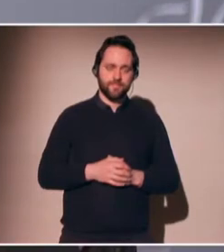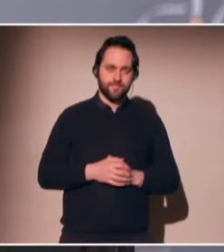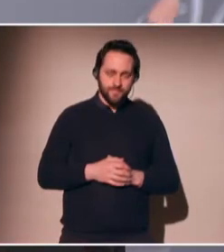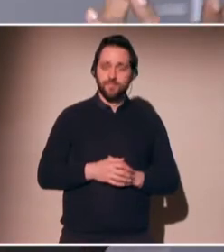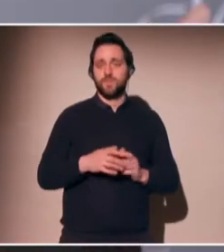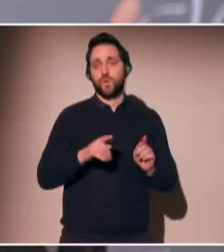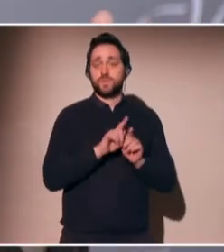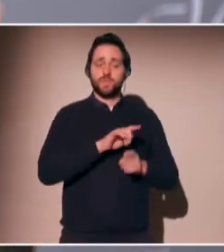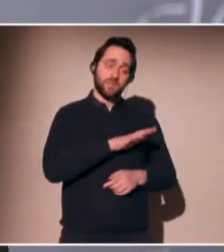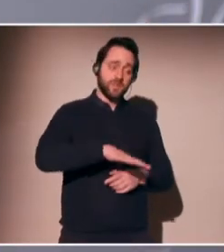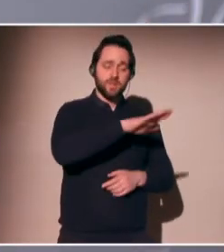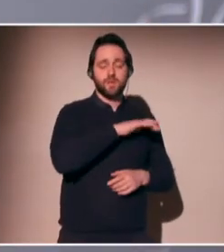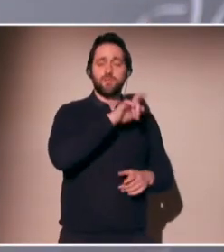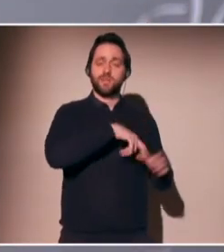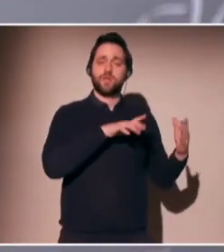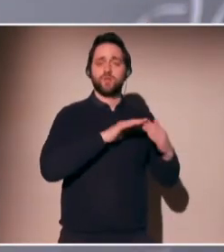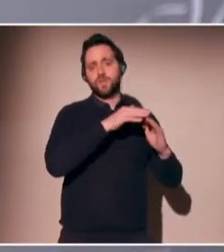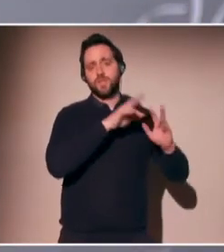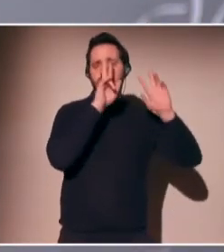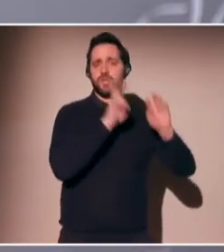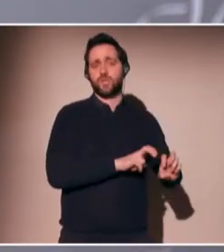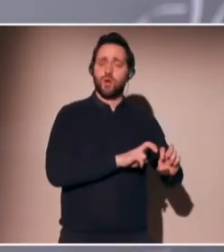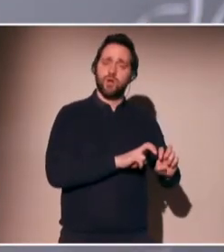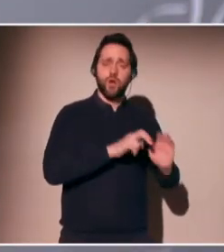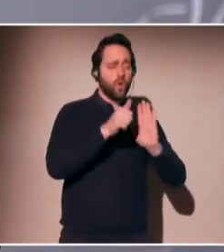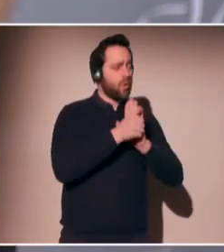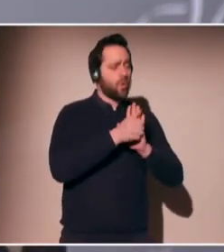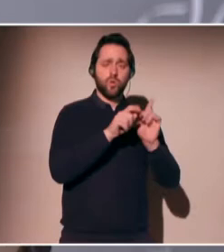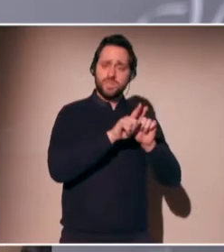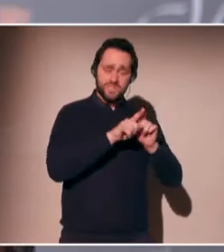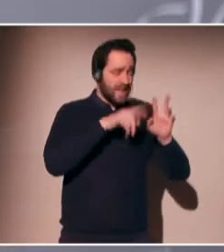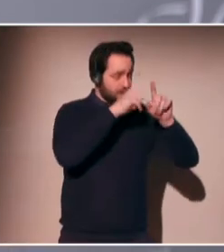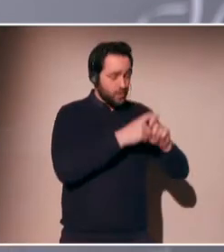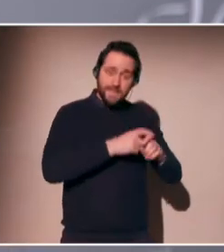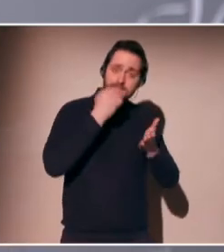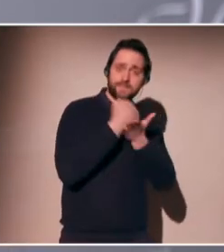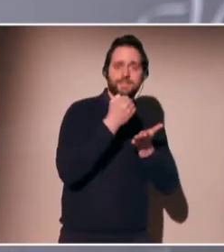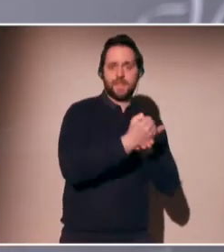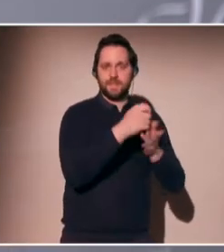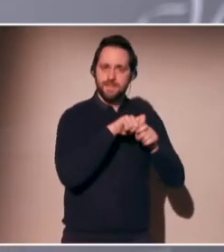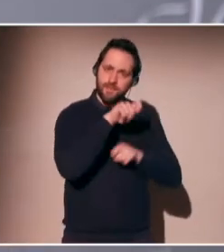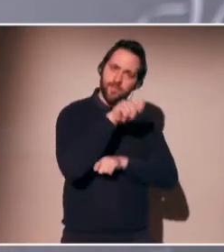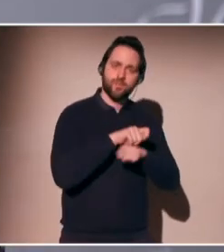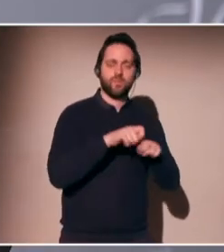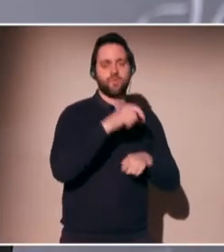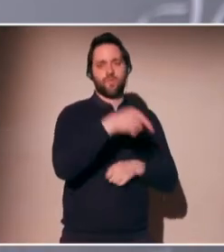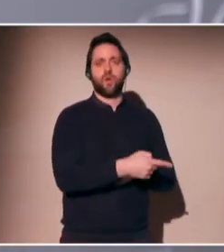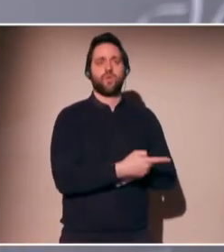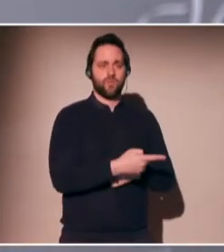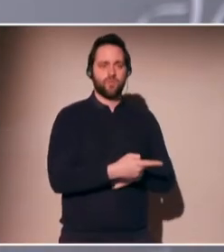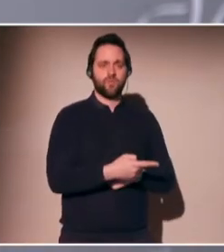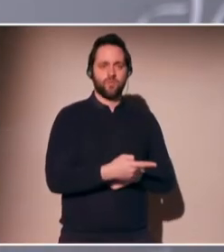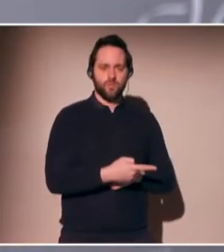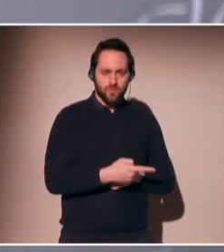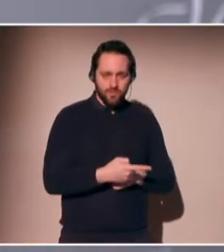biased, in which case a researcher would need access to the training data on which the algorithm was based. It could be that the